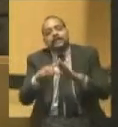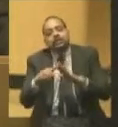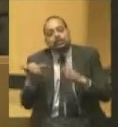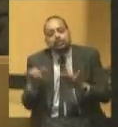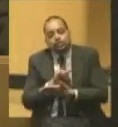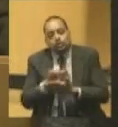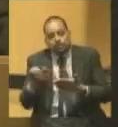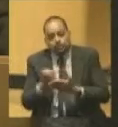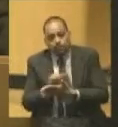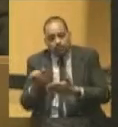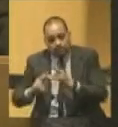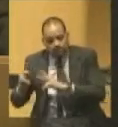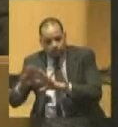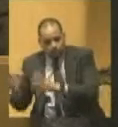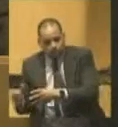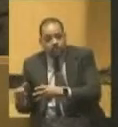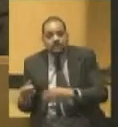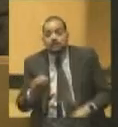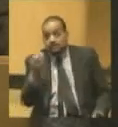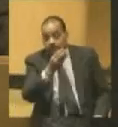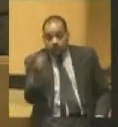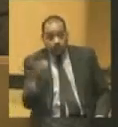only issue Pugh and I make.